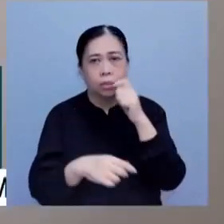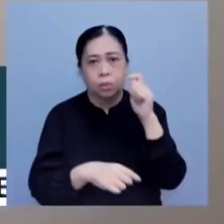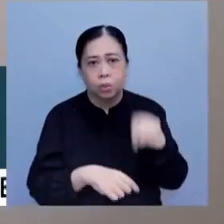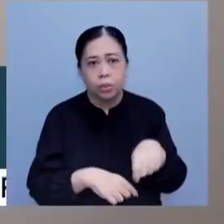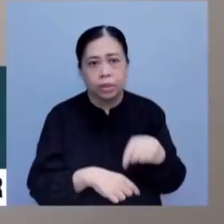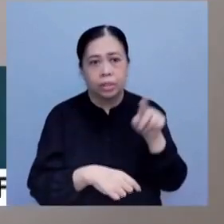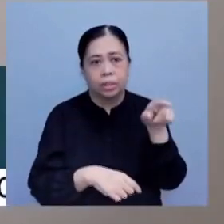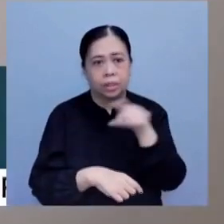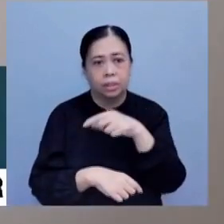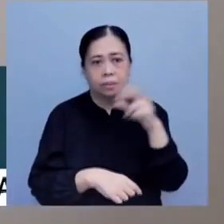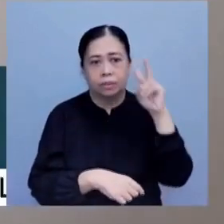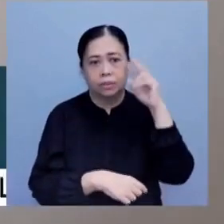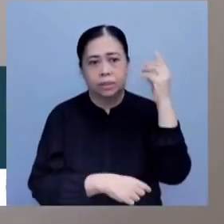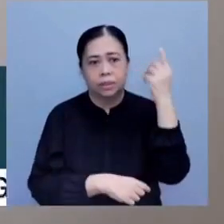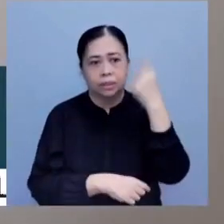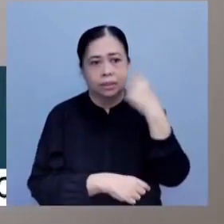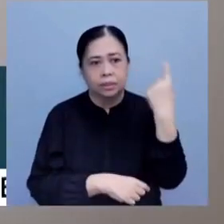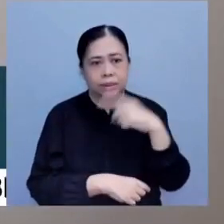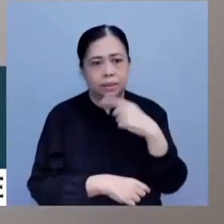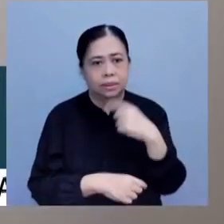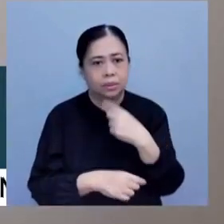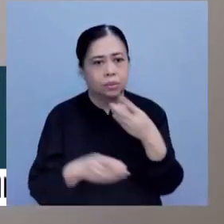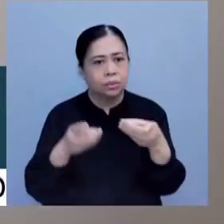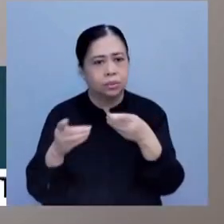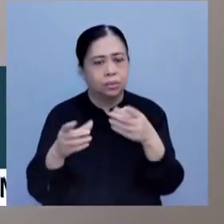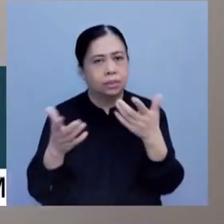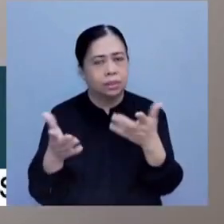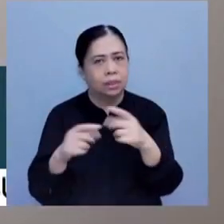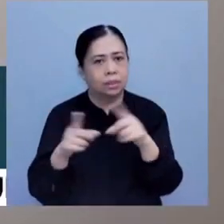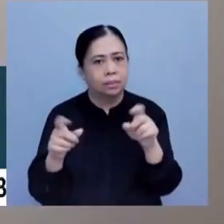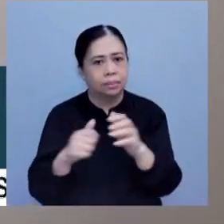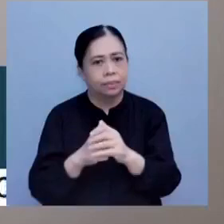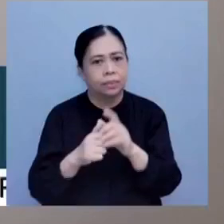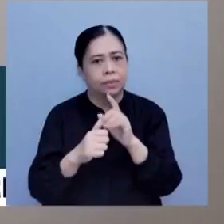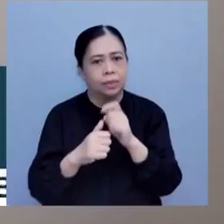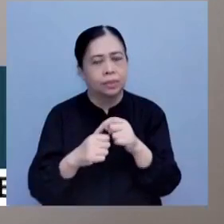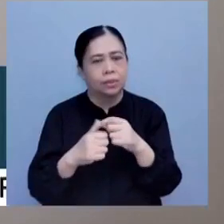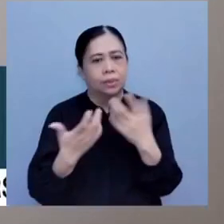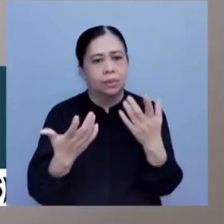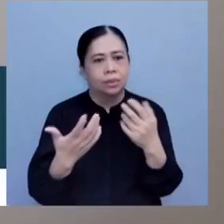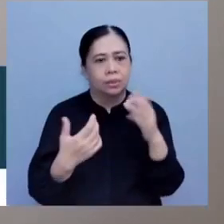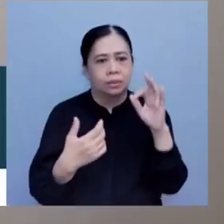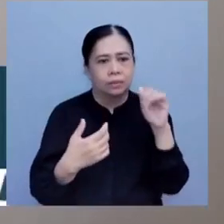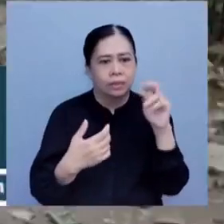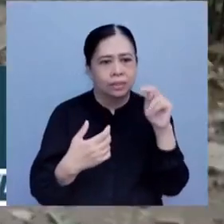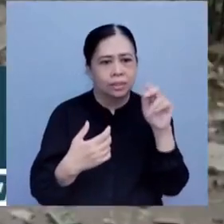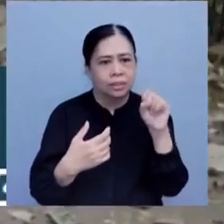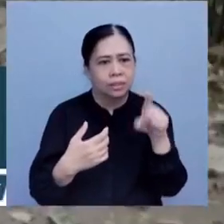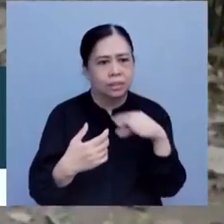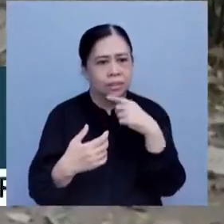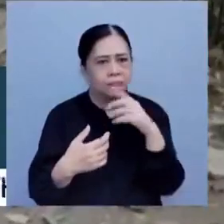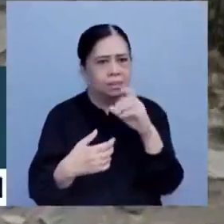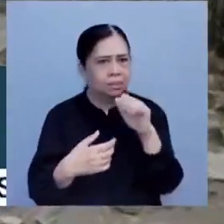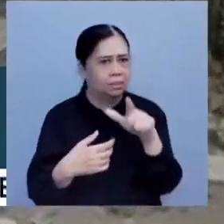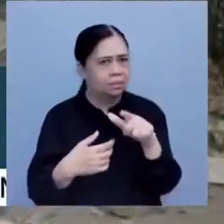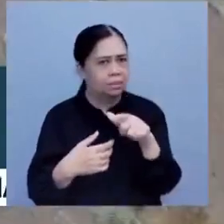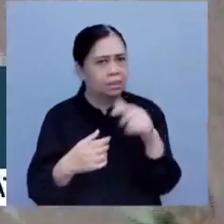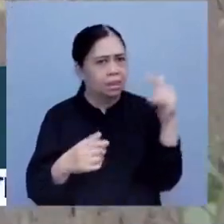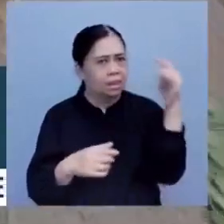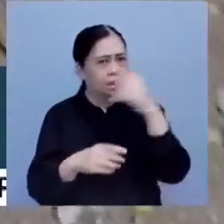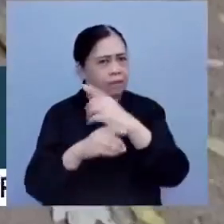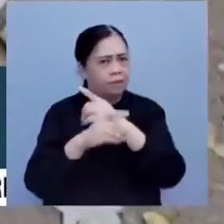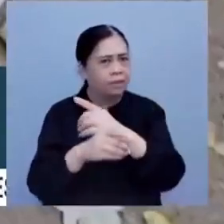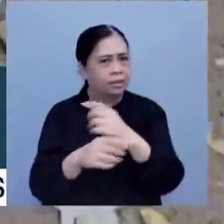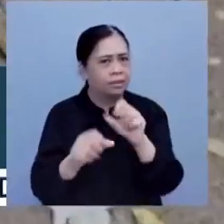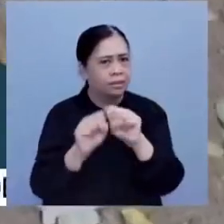Zelensky on Sunday, who described the move as an absolute fantasy. Zelensky said the deal includes air defense systems that